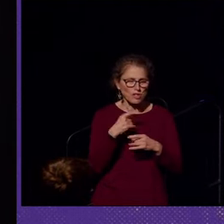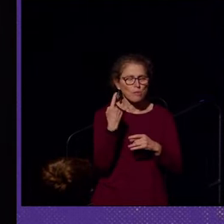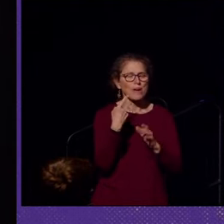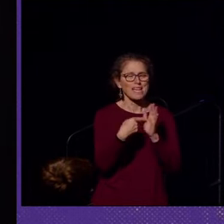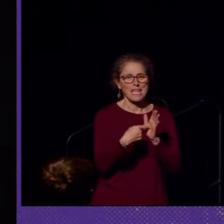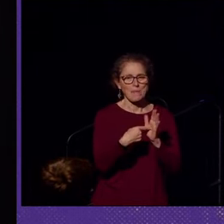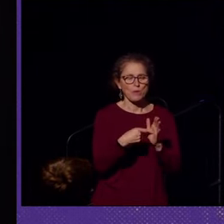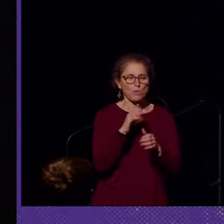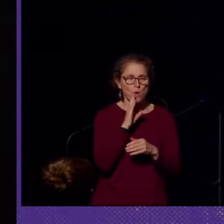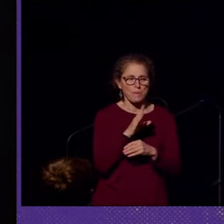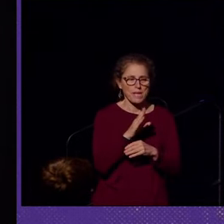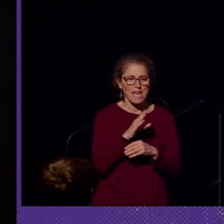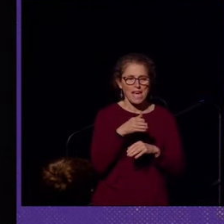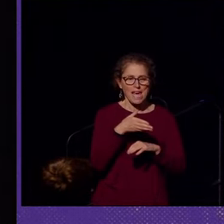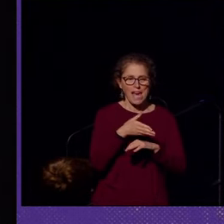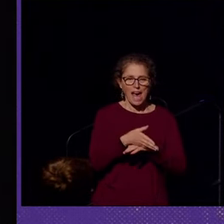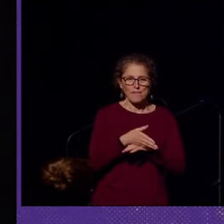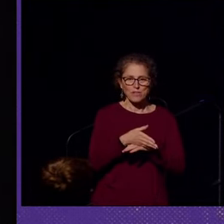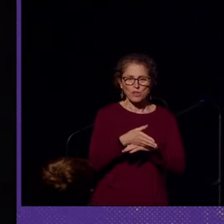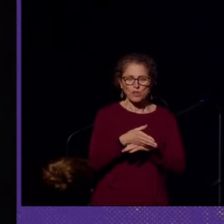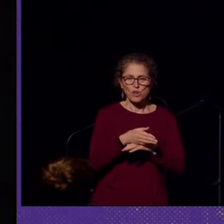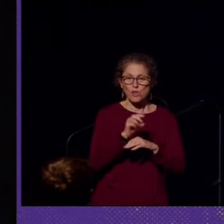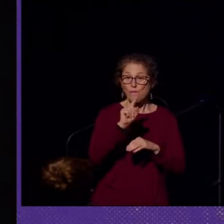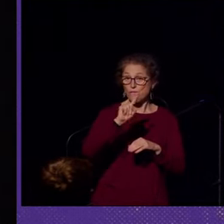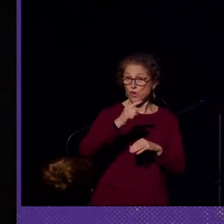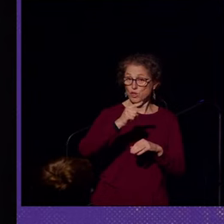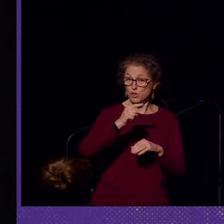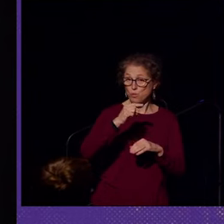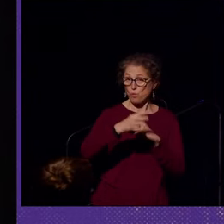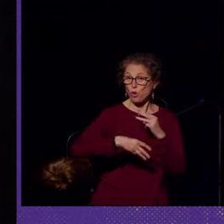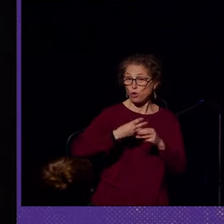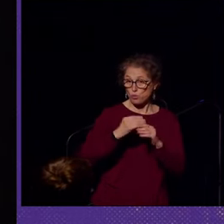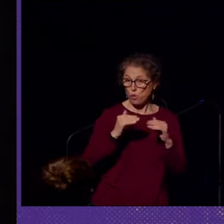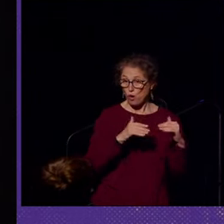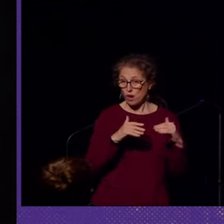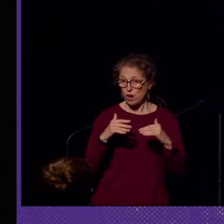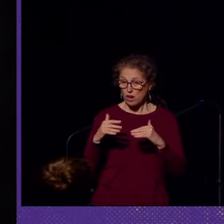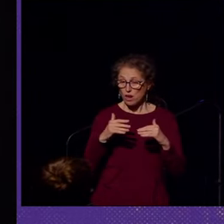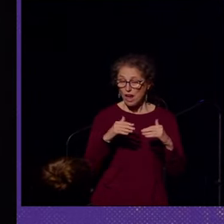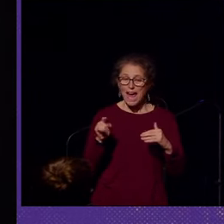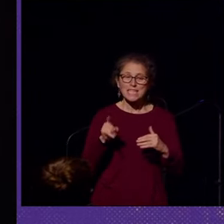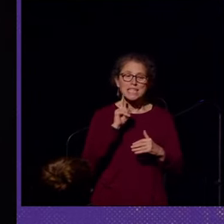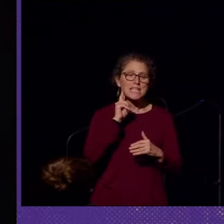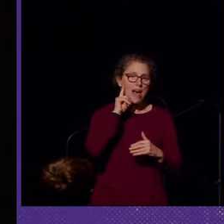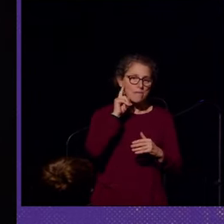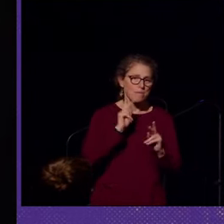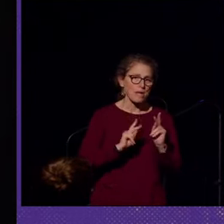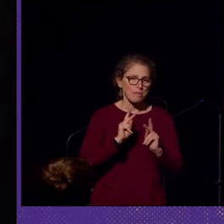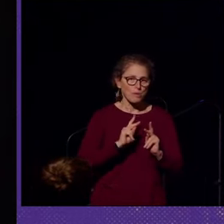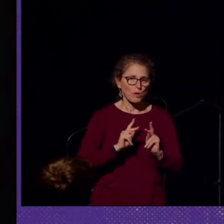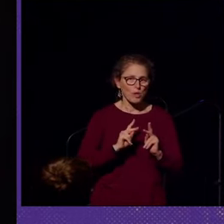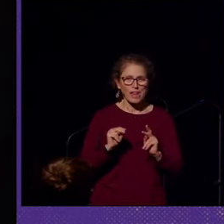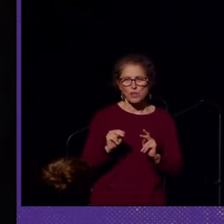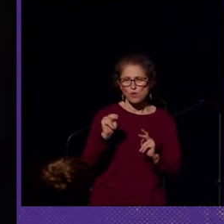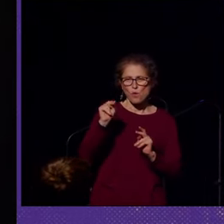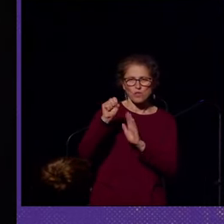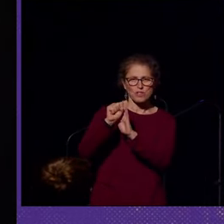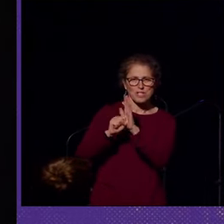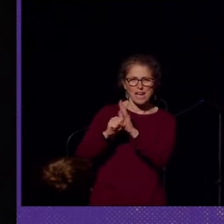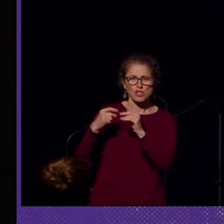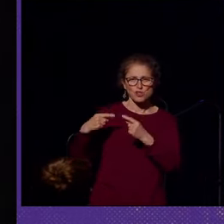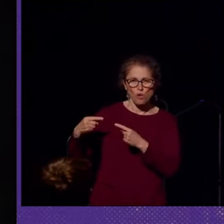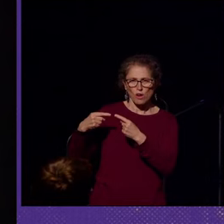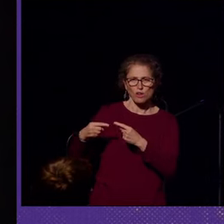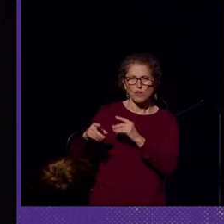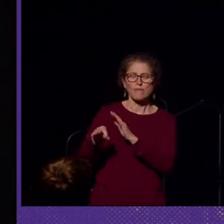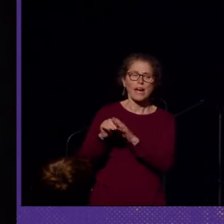example would be after the First World War, as deaf people in the northern states struggle with finding